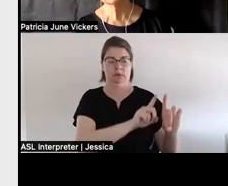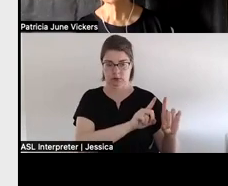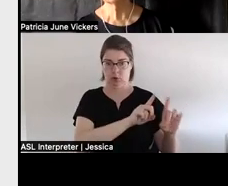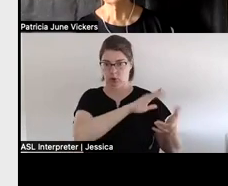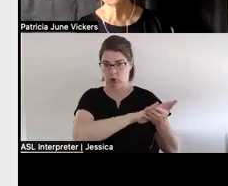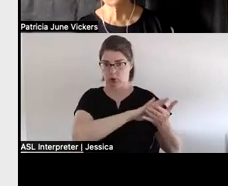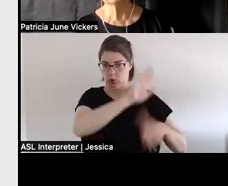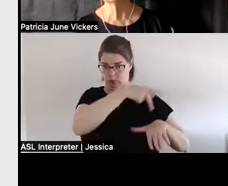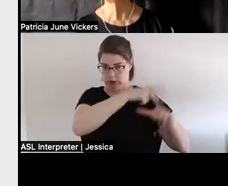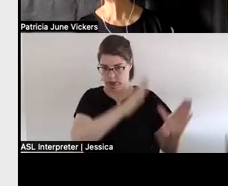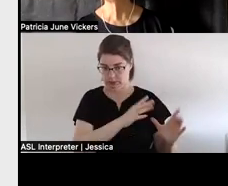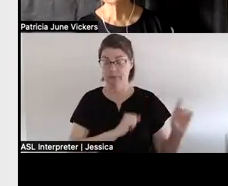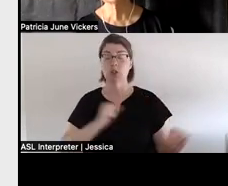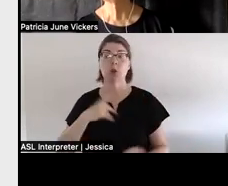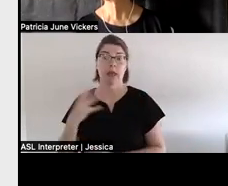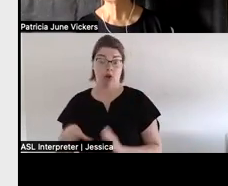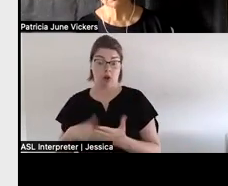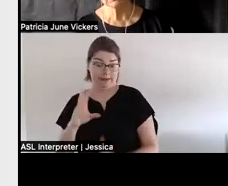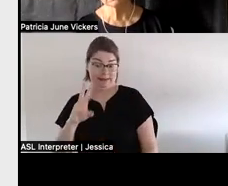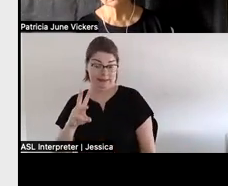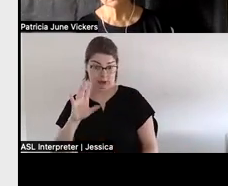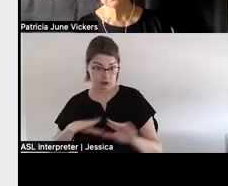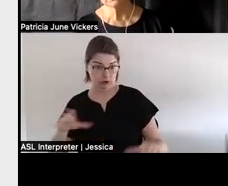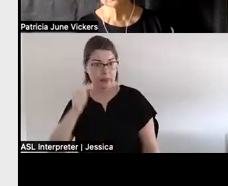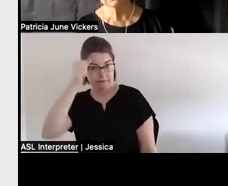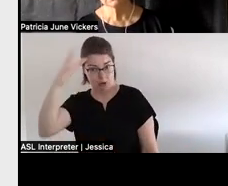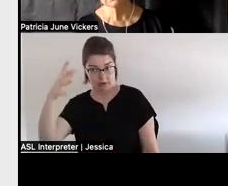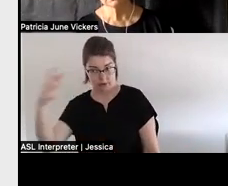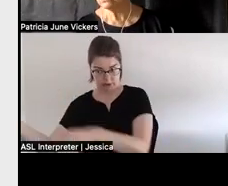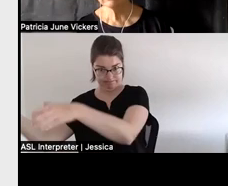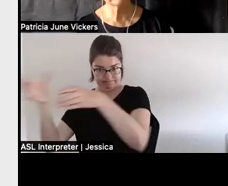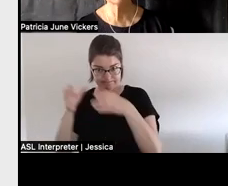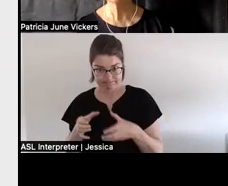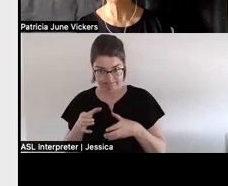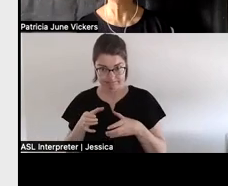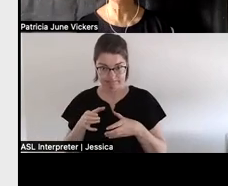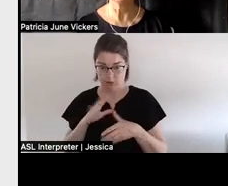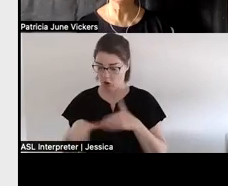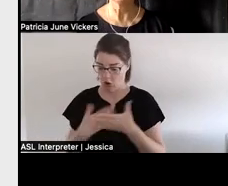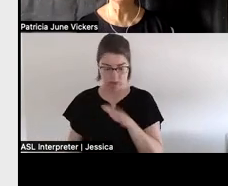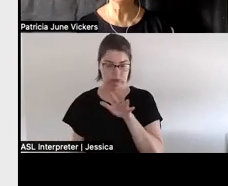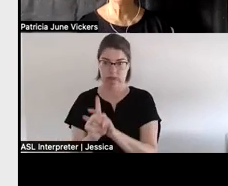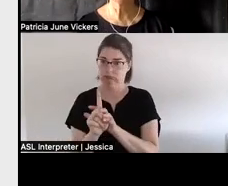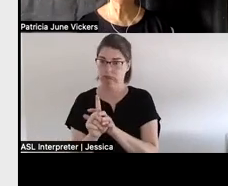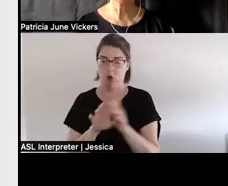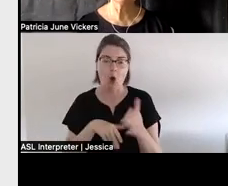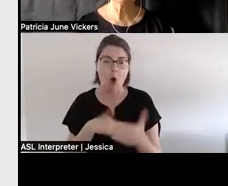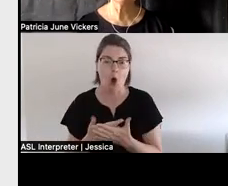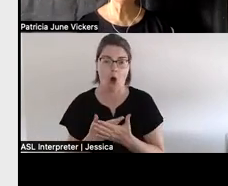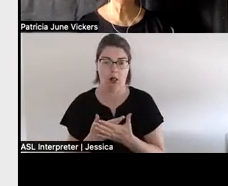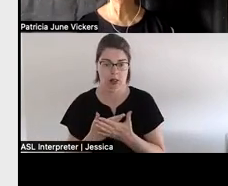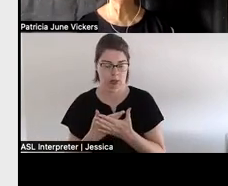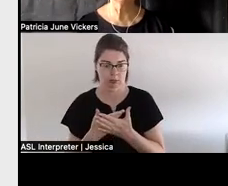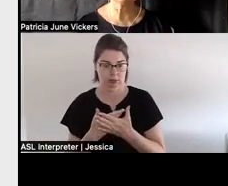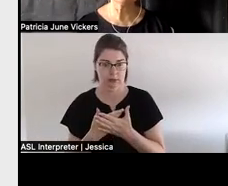of all six children all of them showed up and one by one